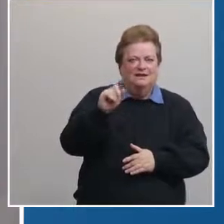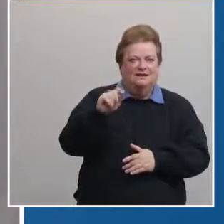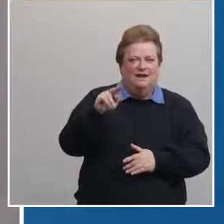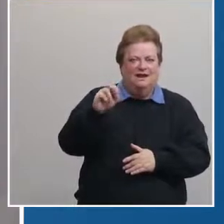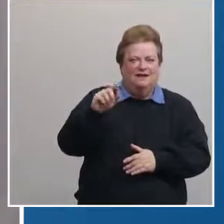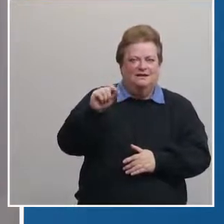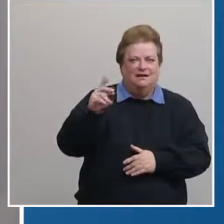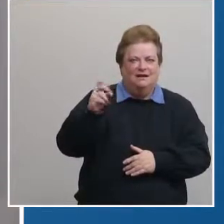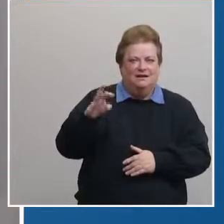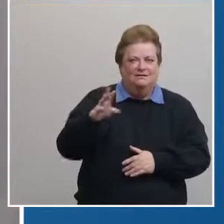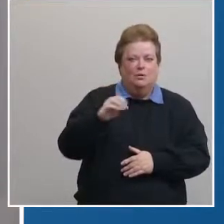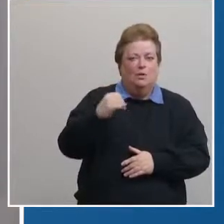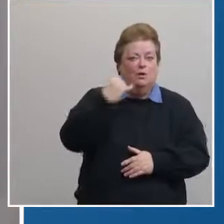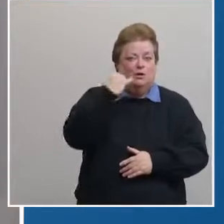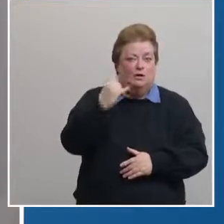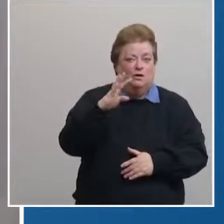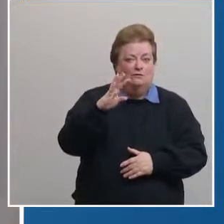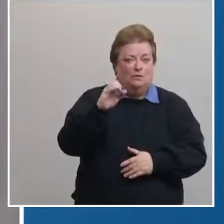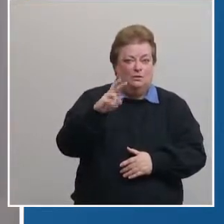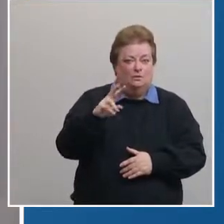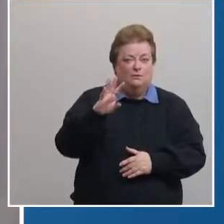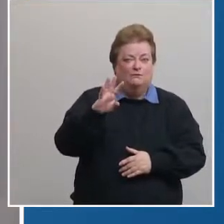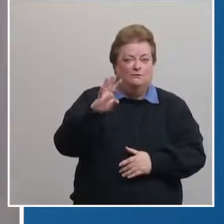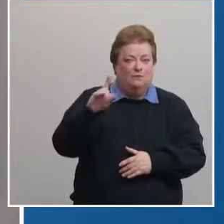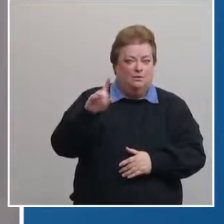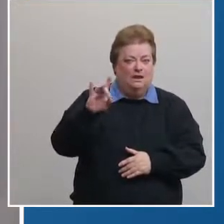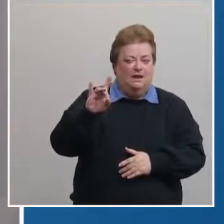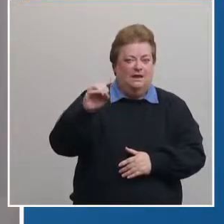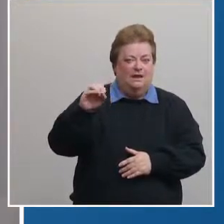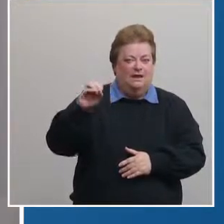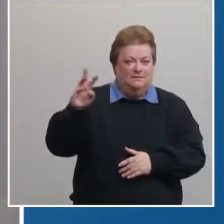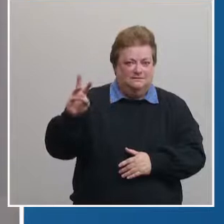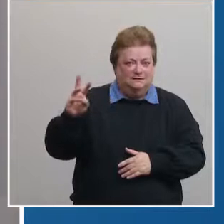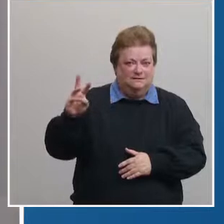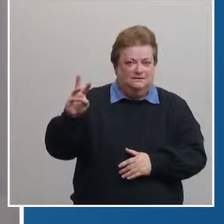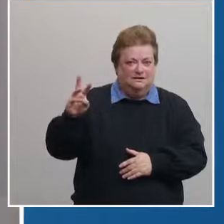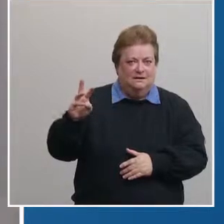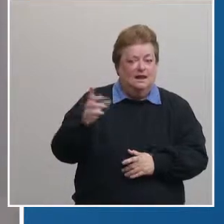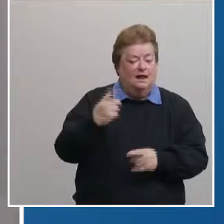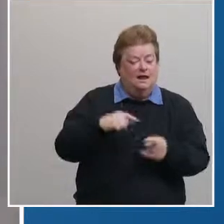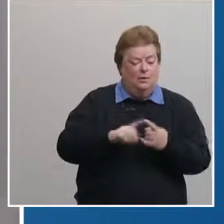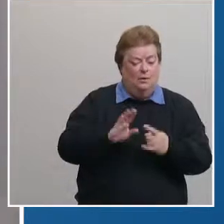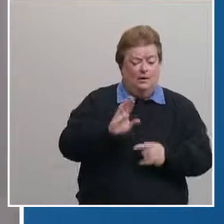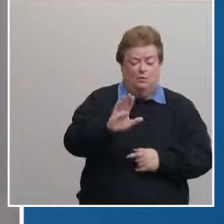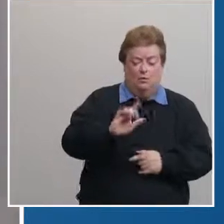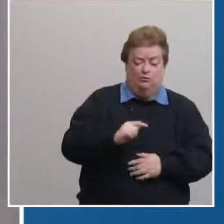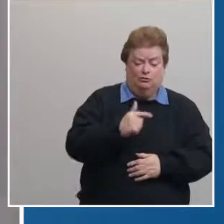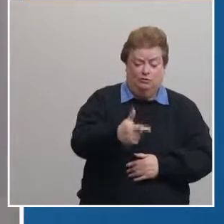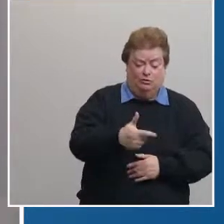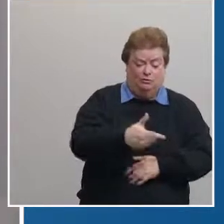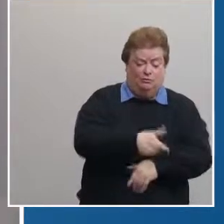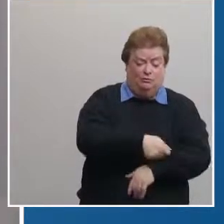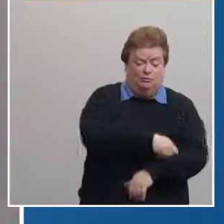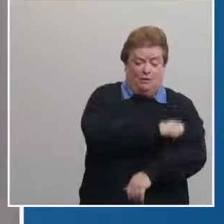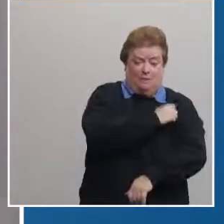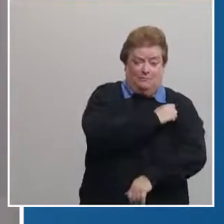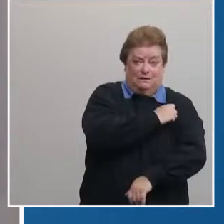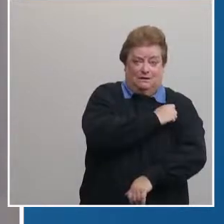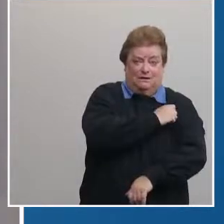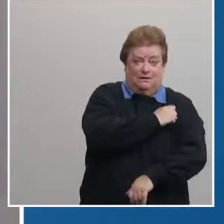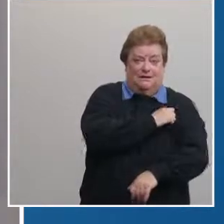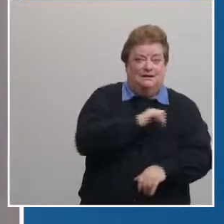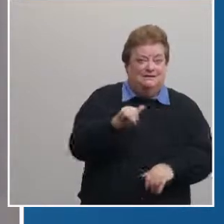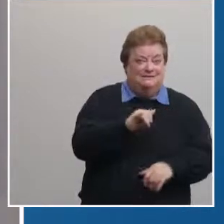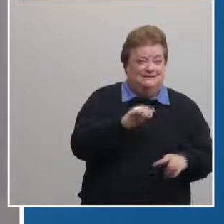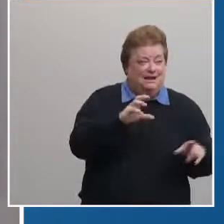or by calling 402 441 8006 and when your turn comes to roll up your sleeve be